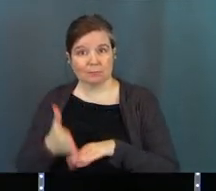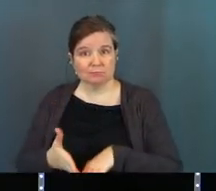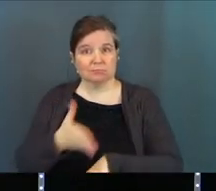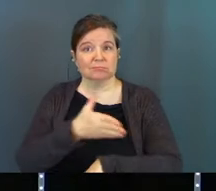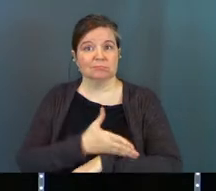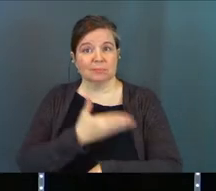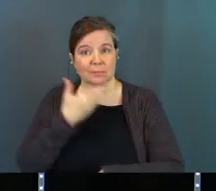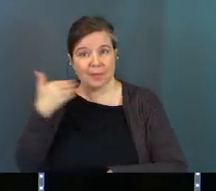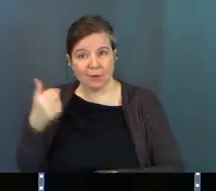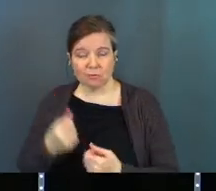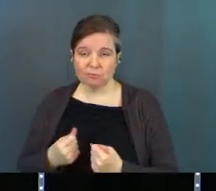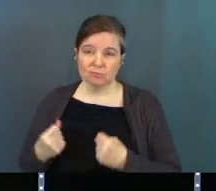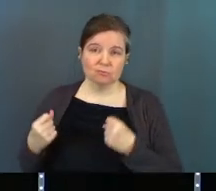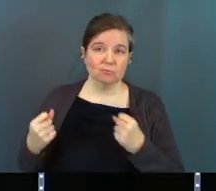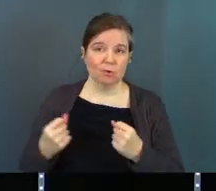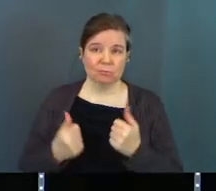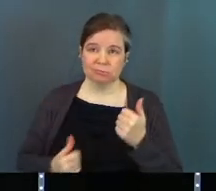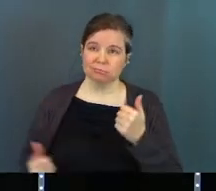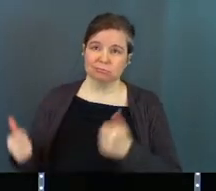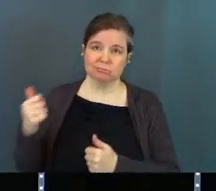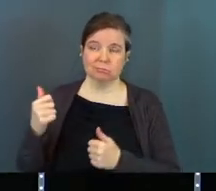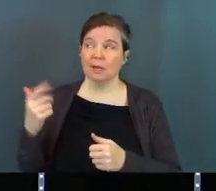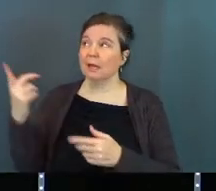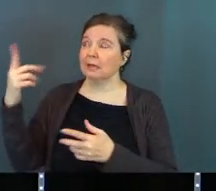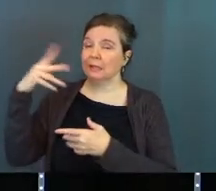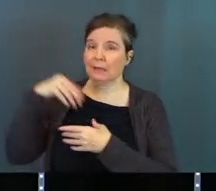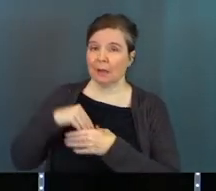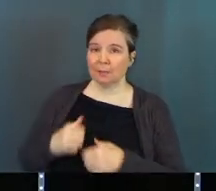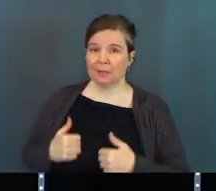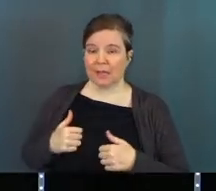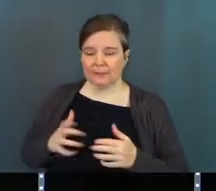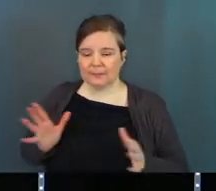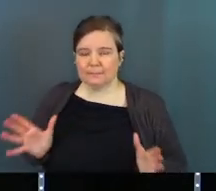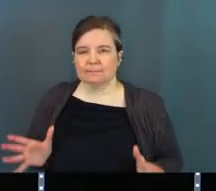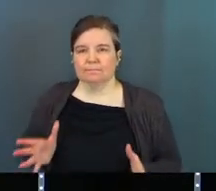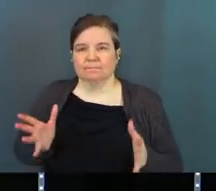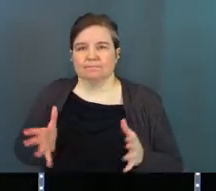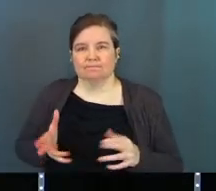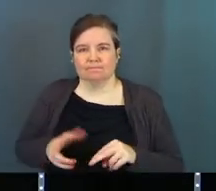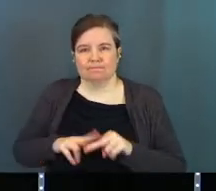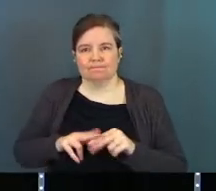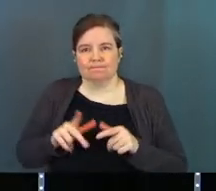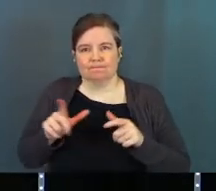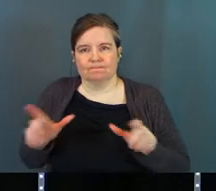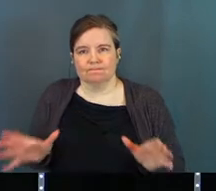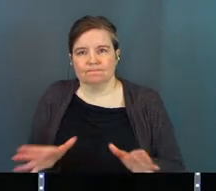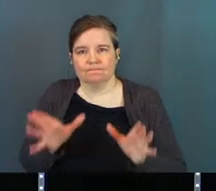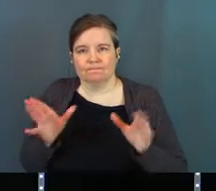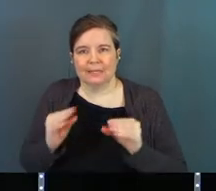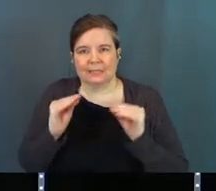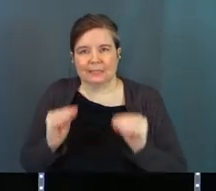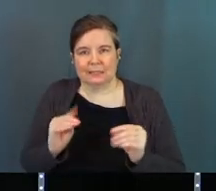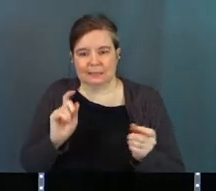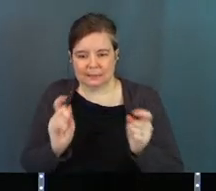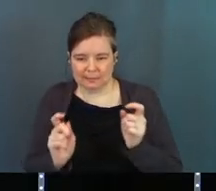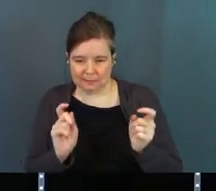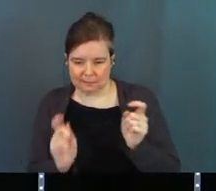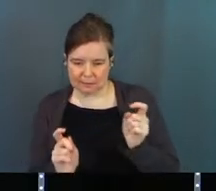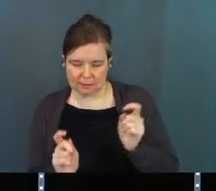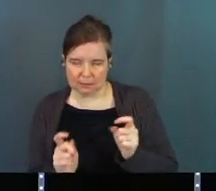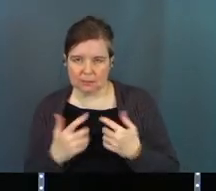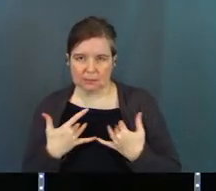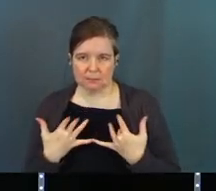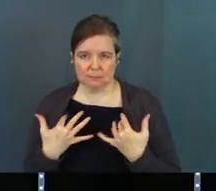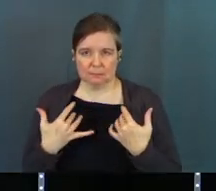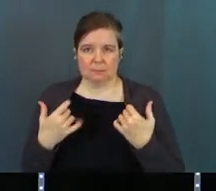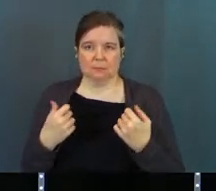and stronger and greater, He comes into our lives and He builds us up. He grows us. He teaches us. He provides